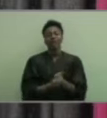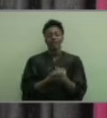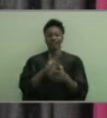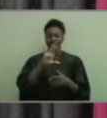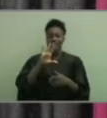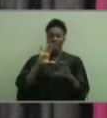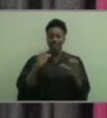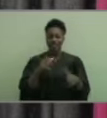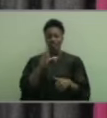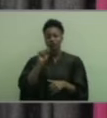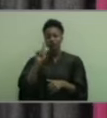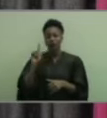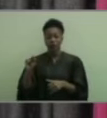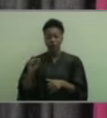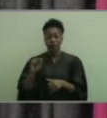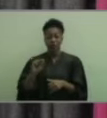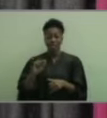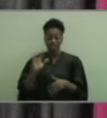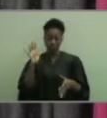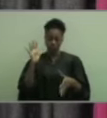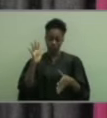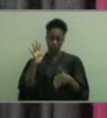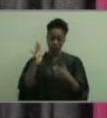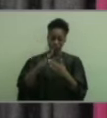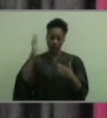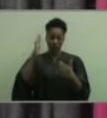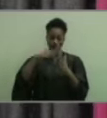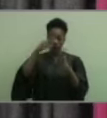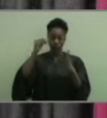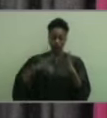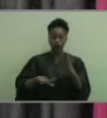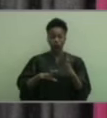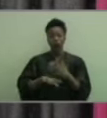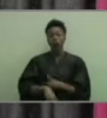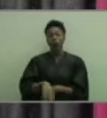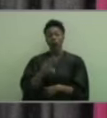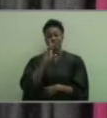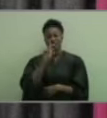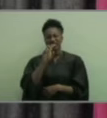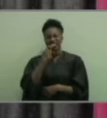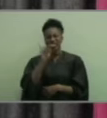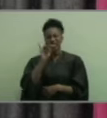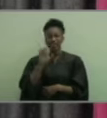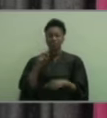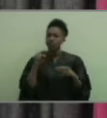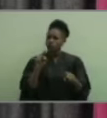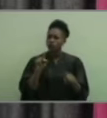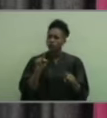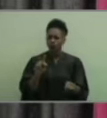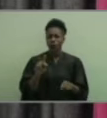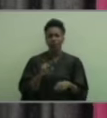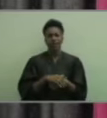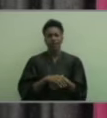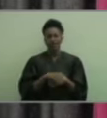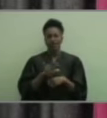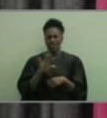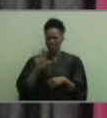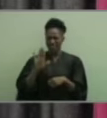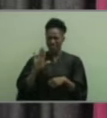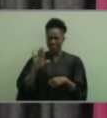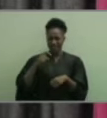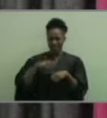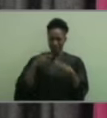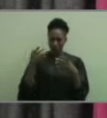Class of 2020 Valedictorian, Varen Mertandani. During Varen's time at HVJ, he has